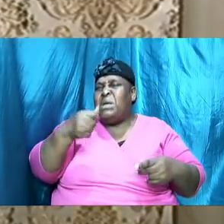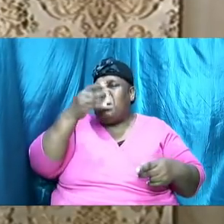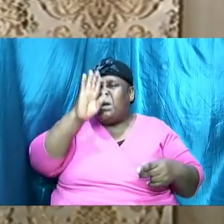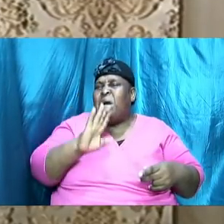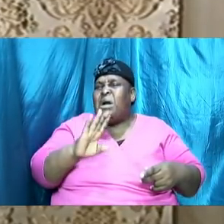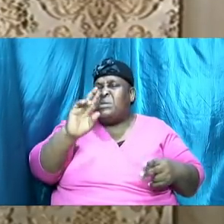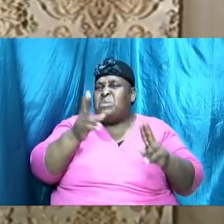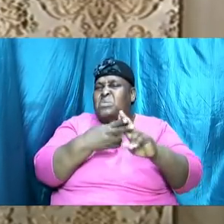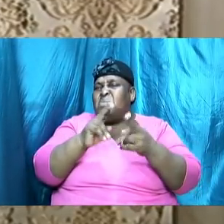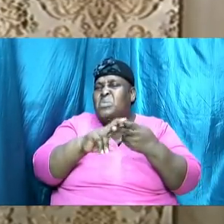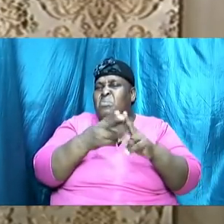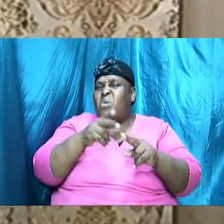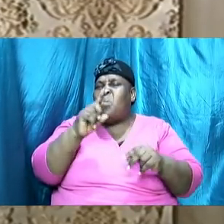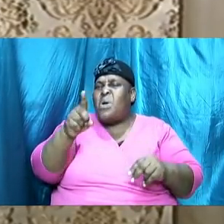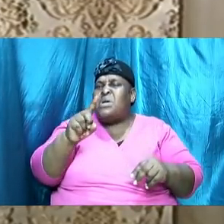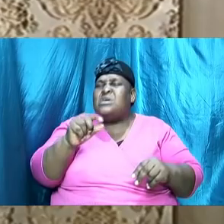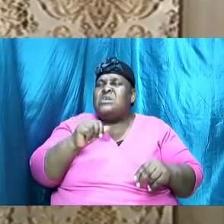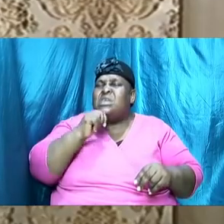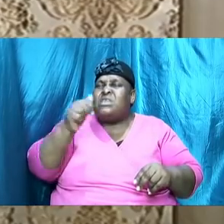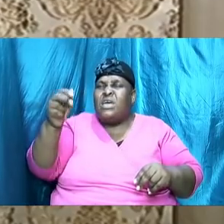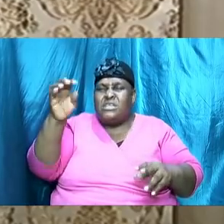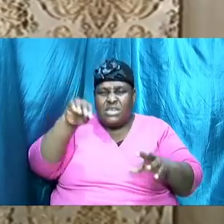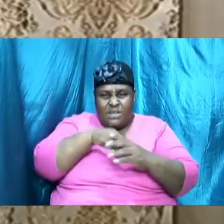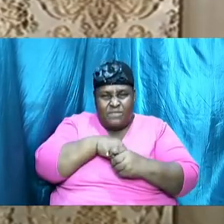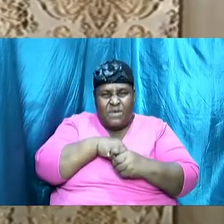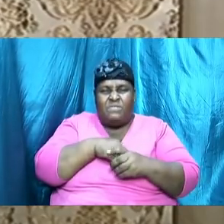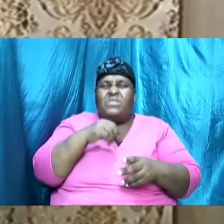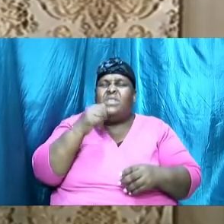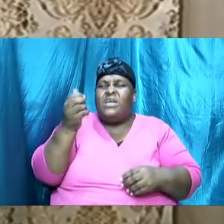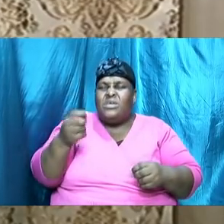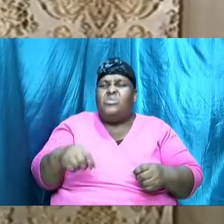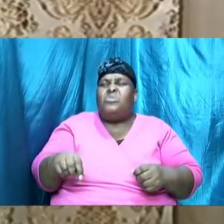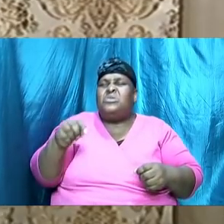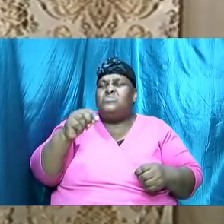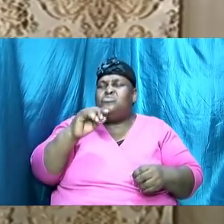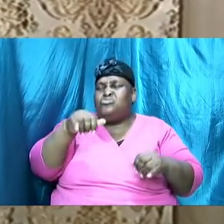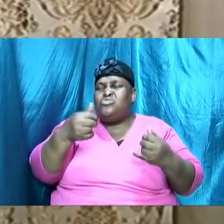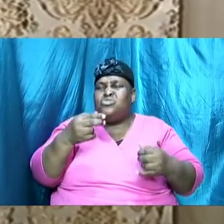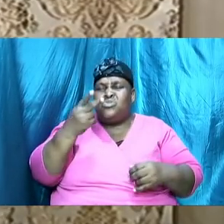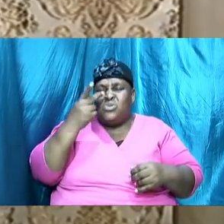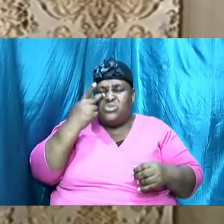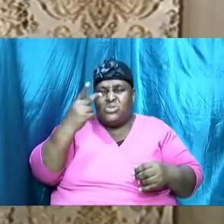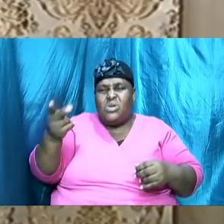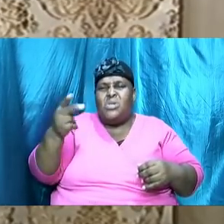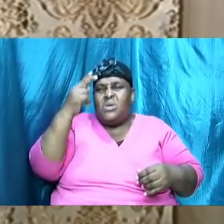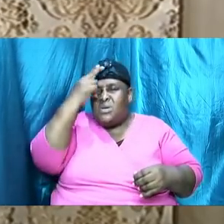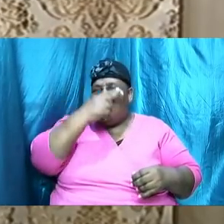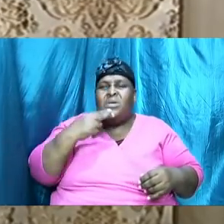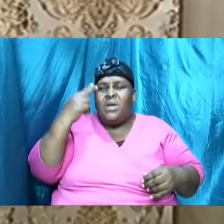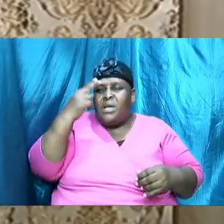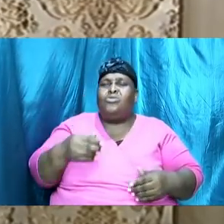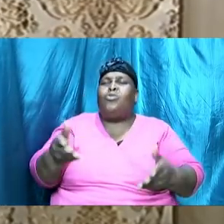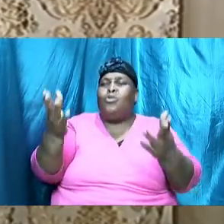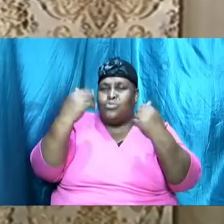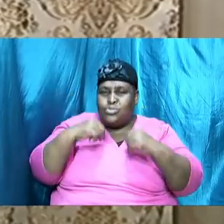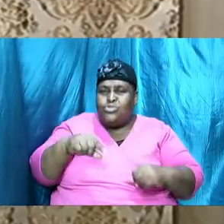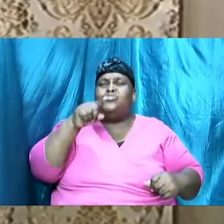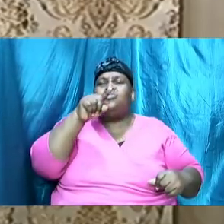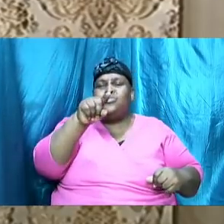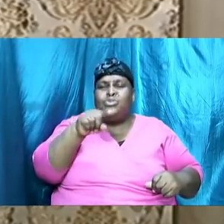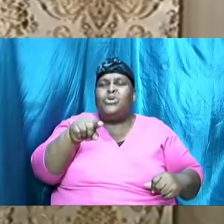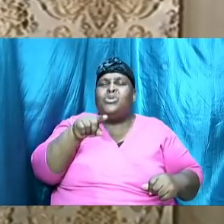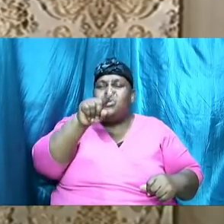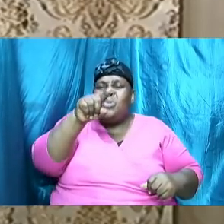one you see him not involved you see him just look handsome and he approaches you and you just say yes it